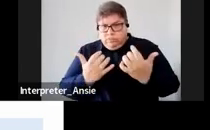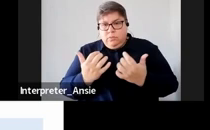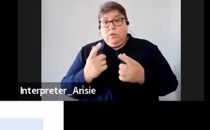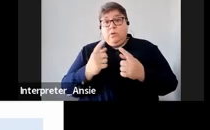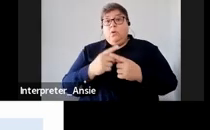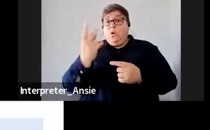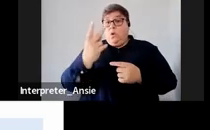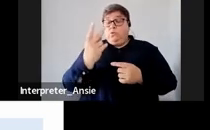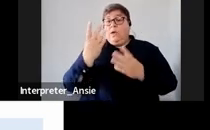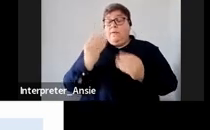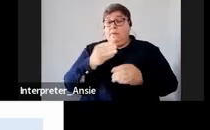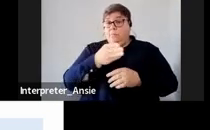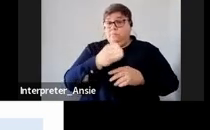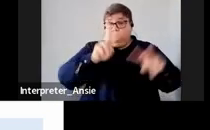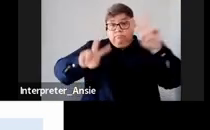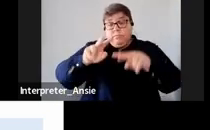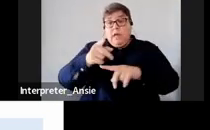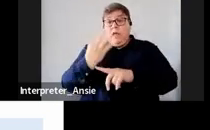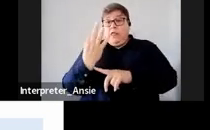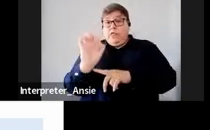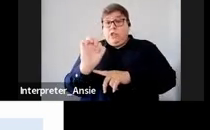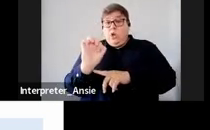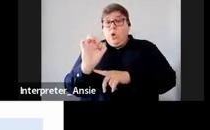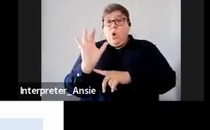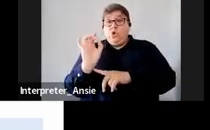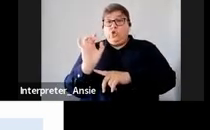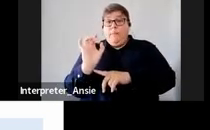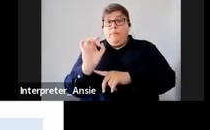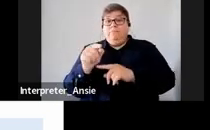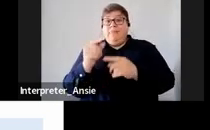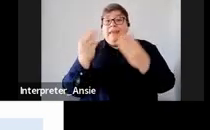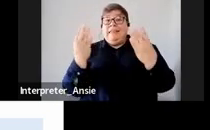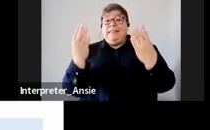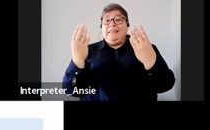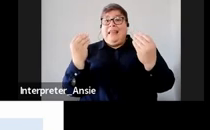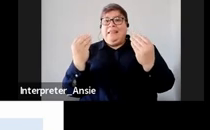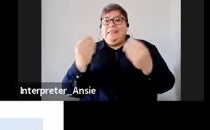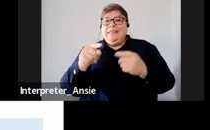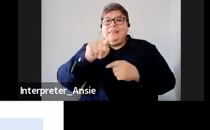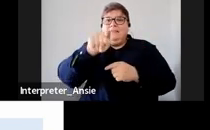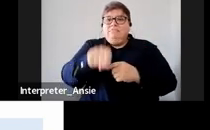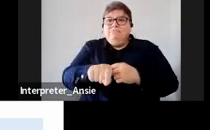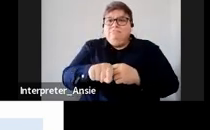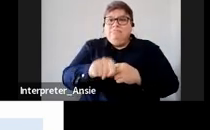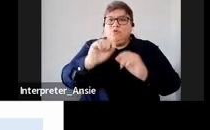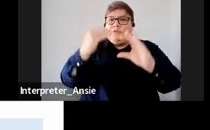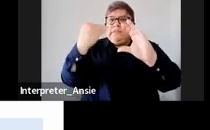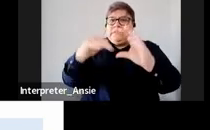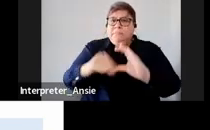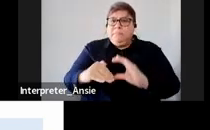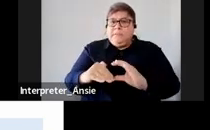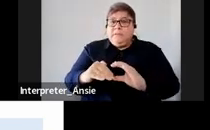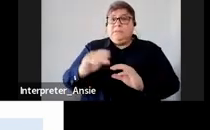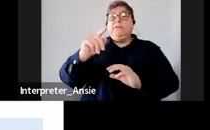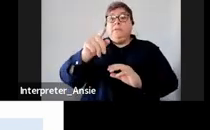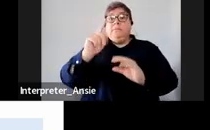October but on those days or on those dates all the submission dates if it's at the end of that specific